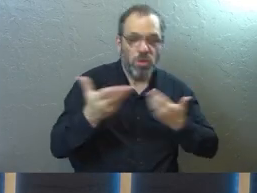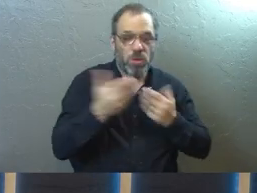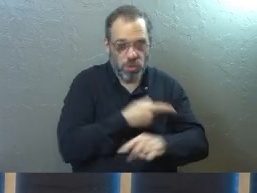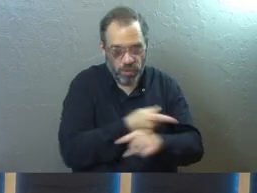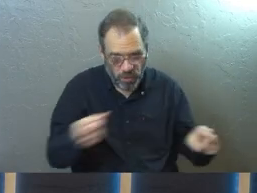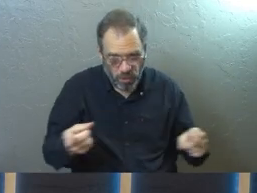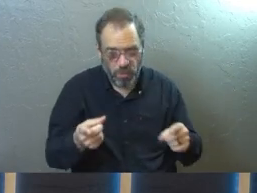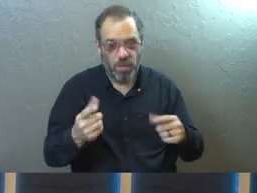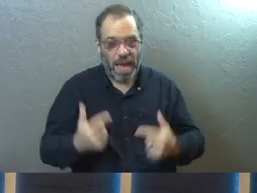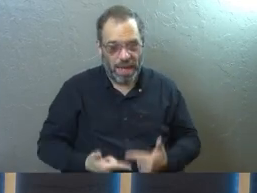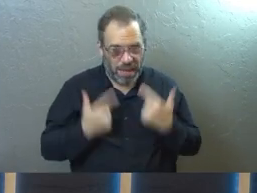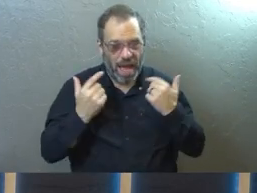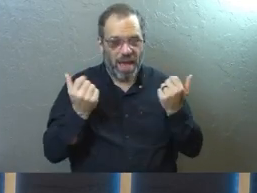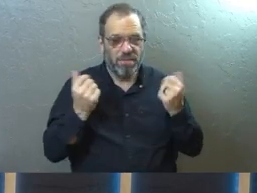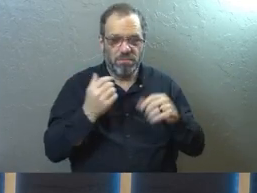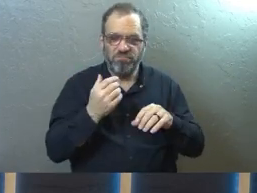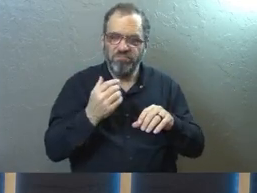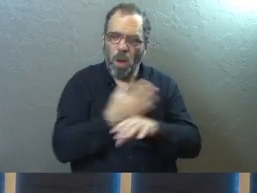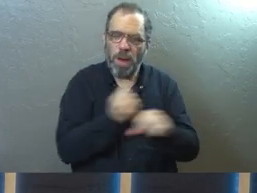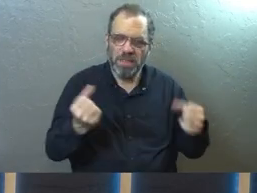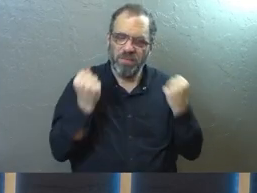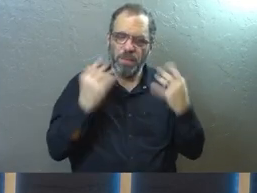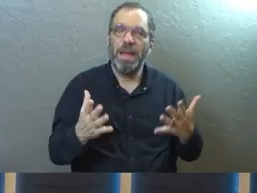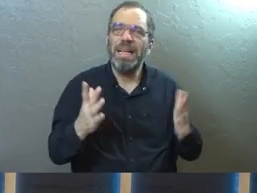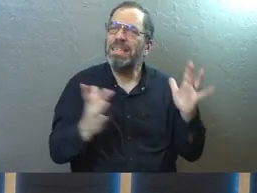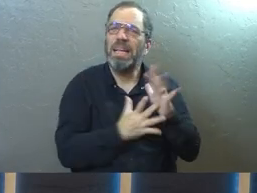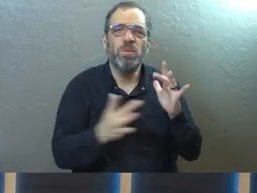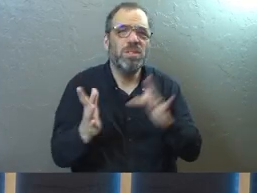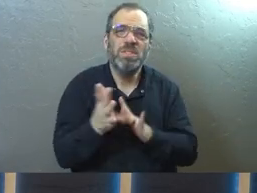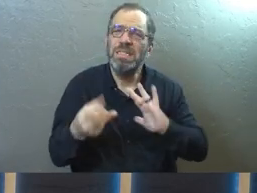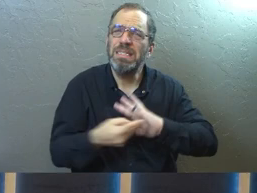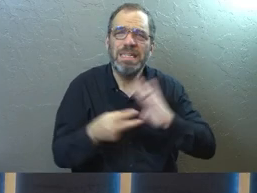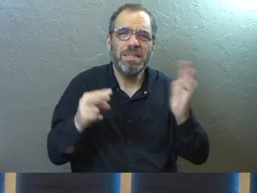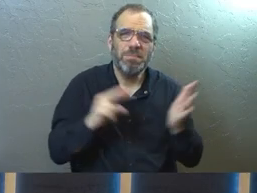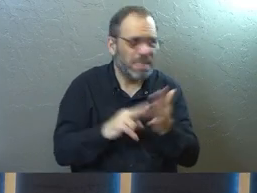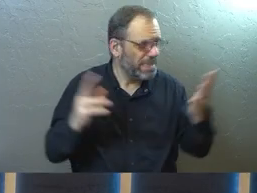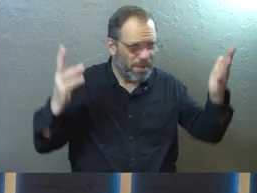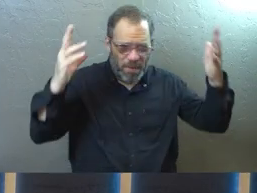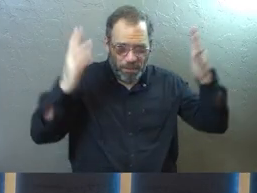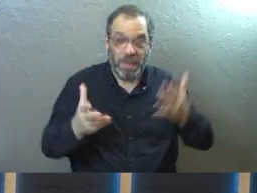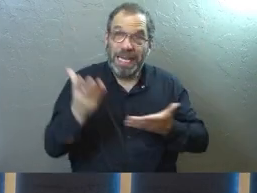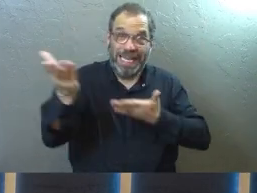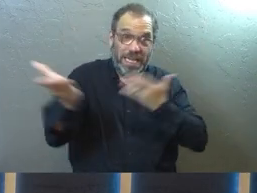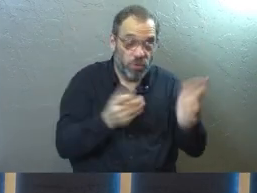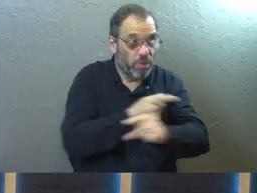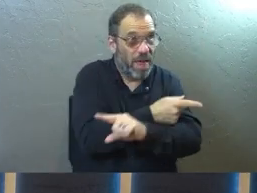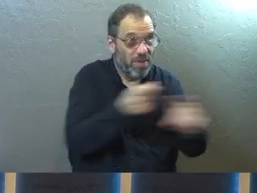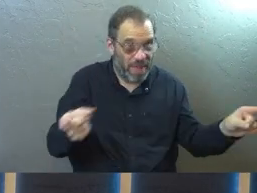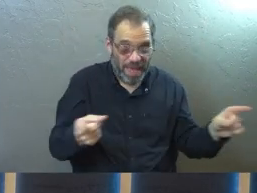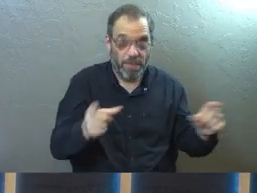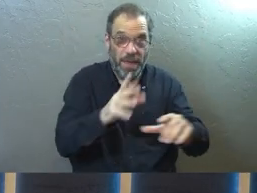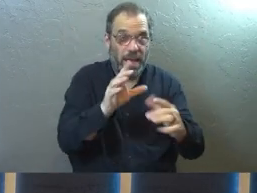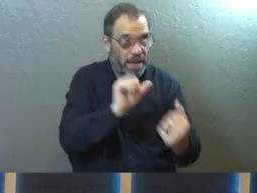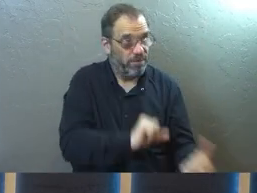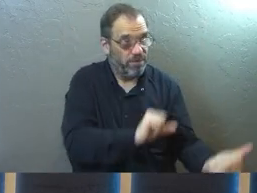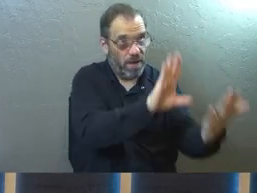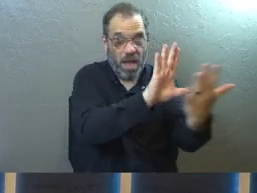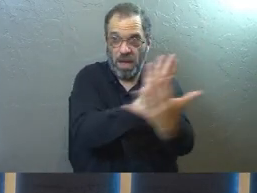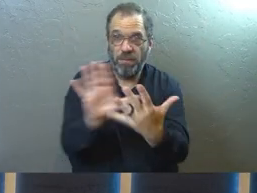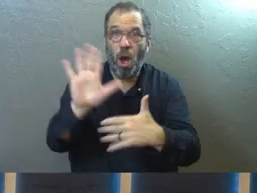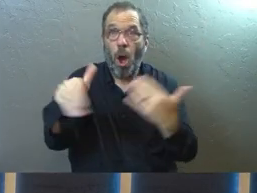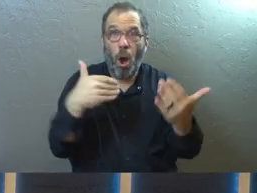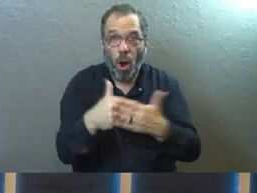ransom for many. And that's the way Jesus was all about. And not only did he serve everybody that he was in front of,